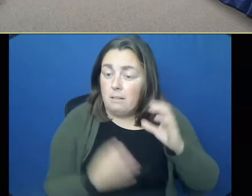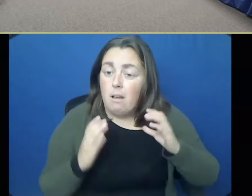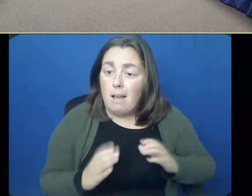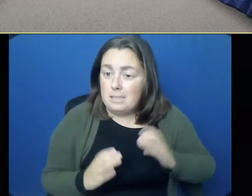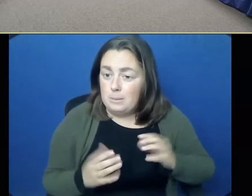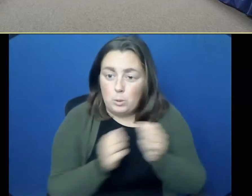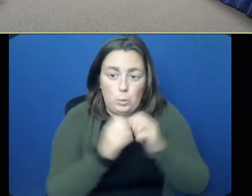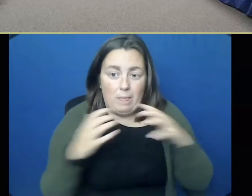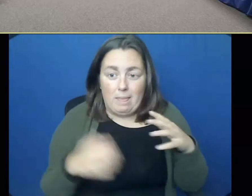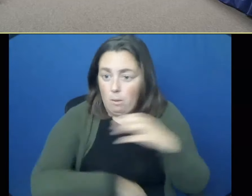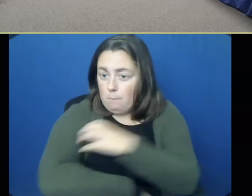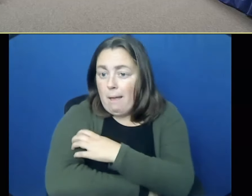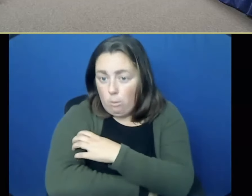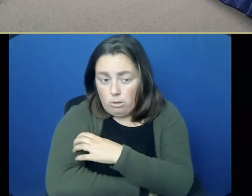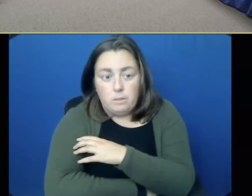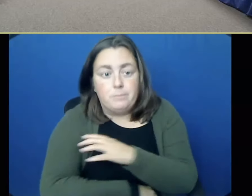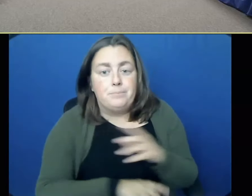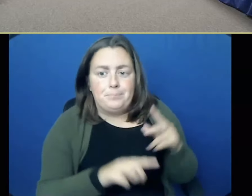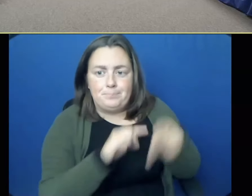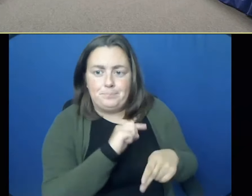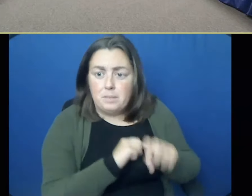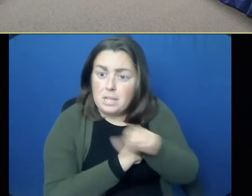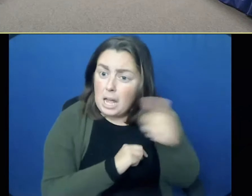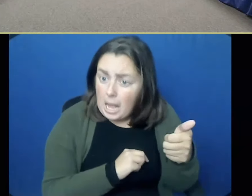All right. Can we have any other business before us?